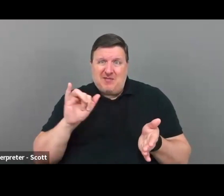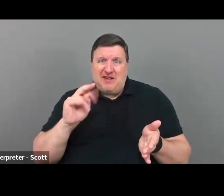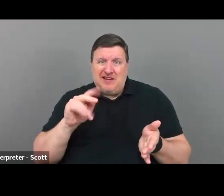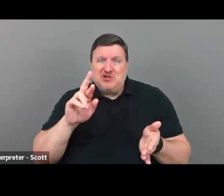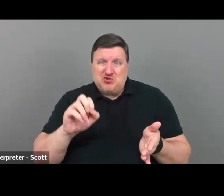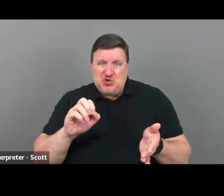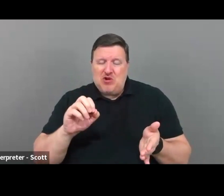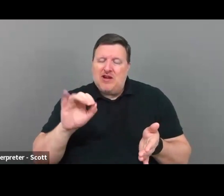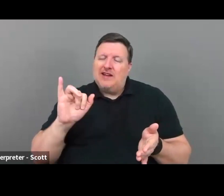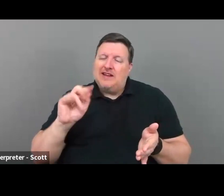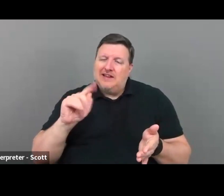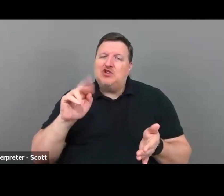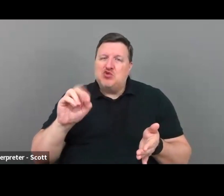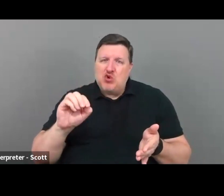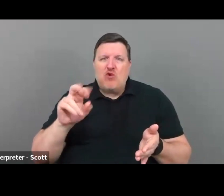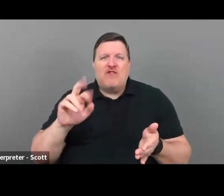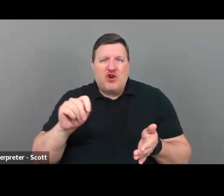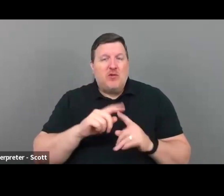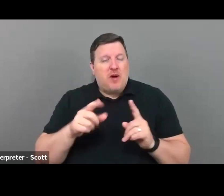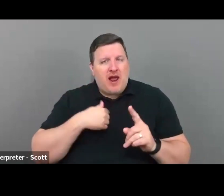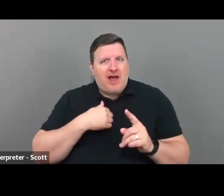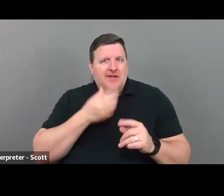had 20 years on stage. Um,